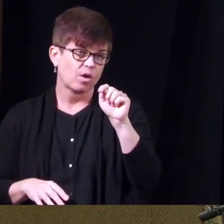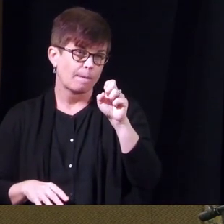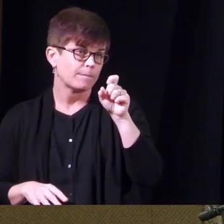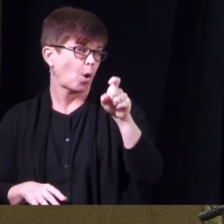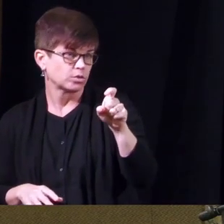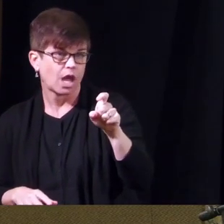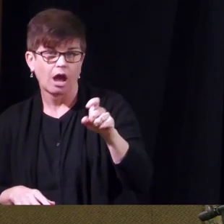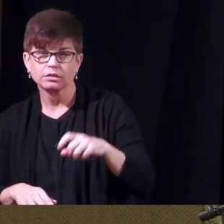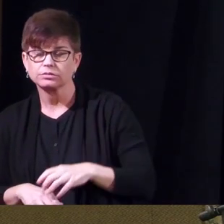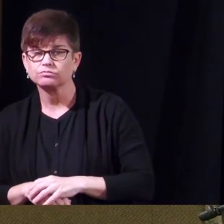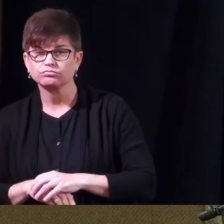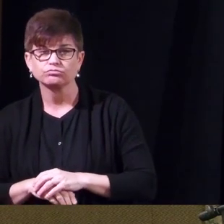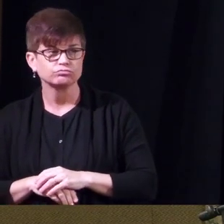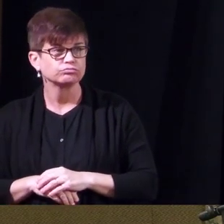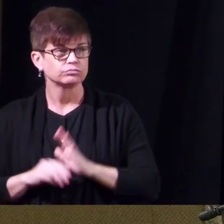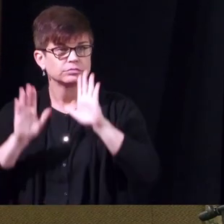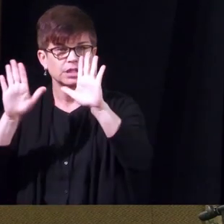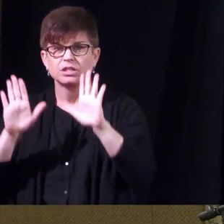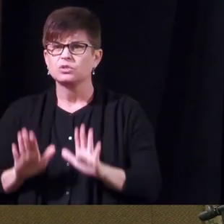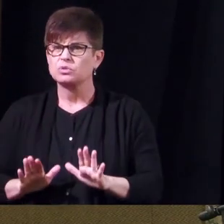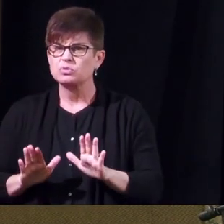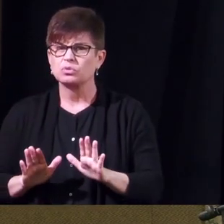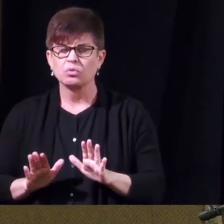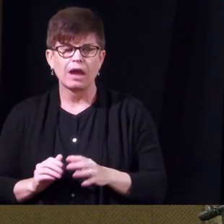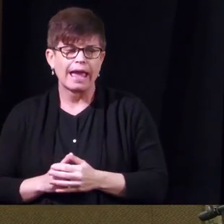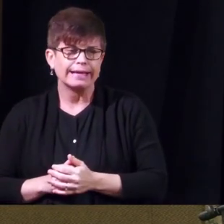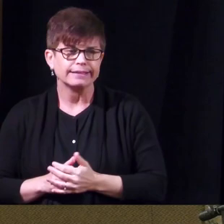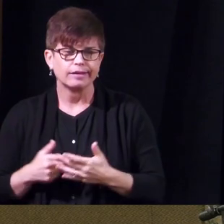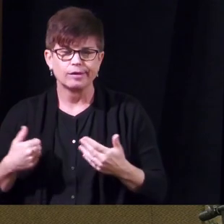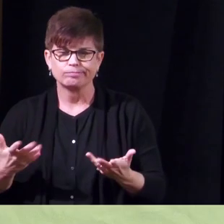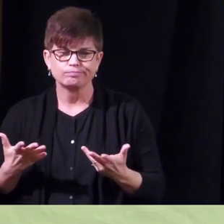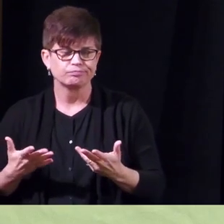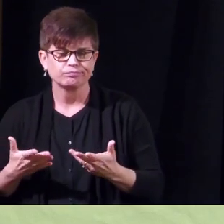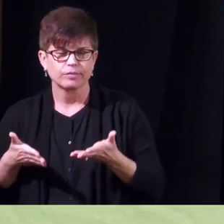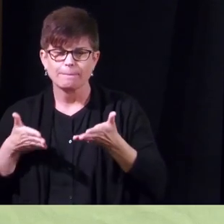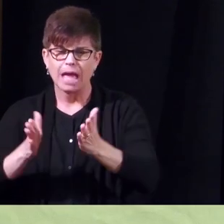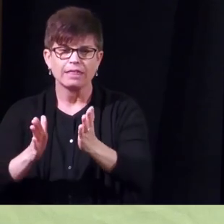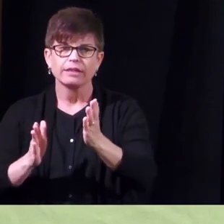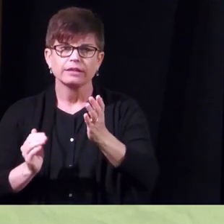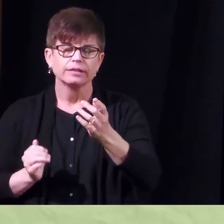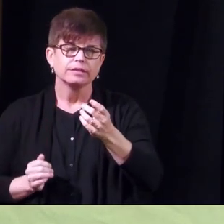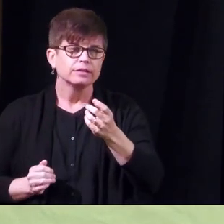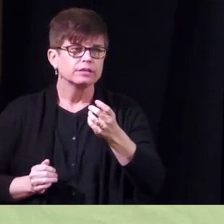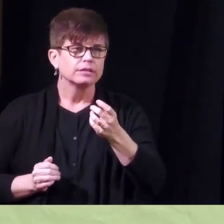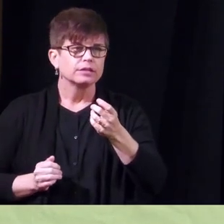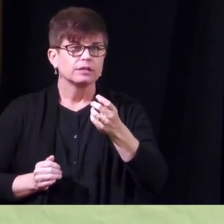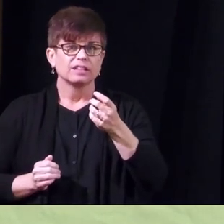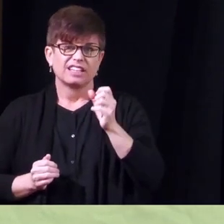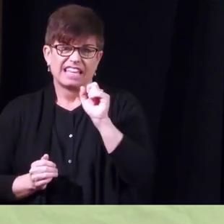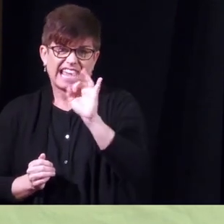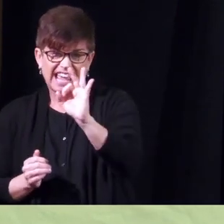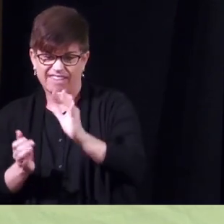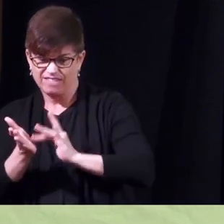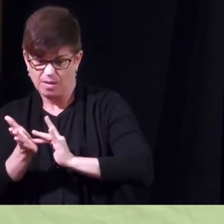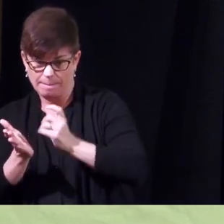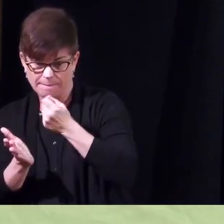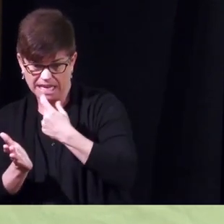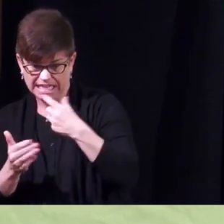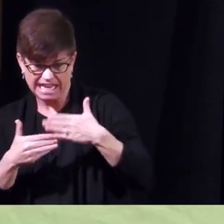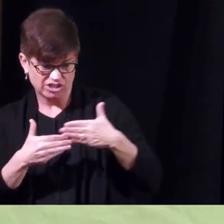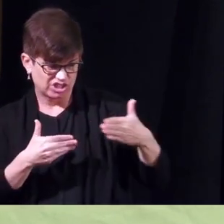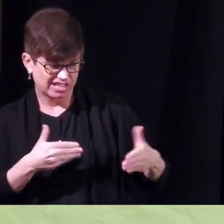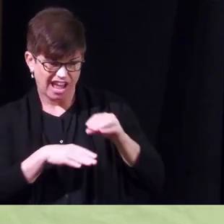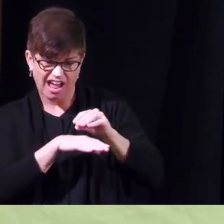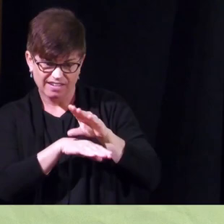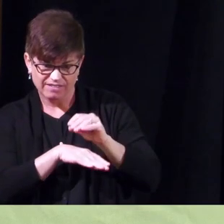uh is is a great alternative uh especially for patients that have side effects with the medication or the medications don't